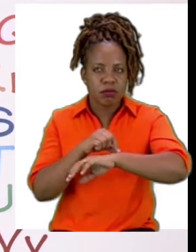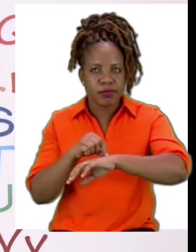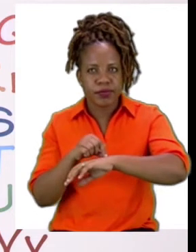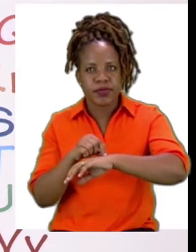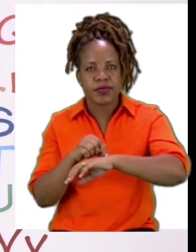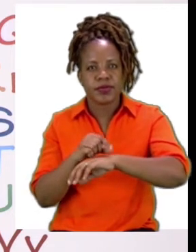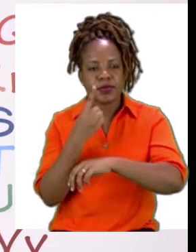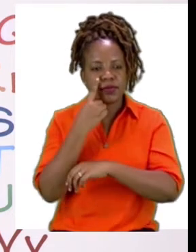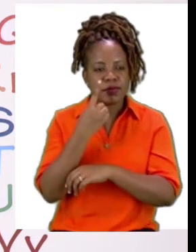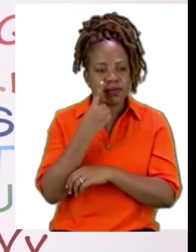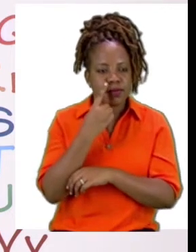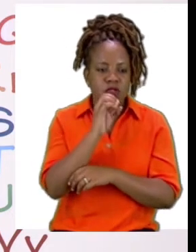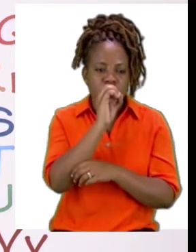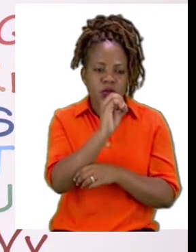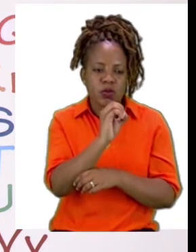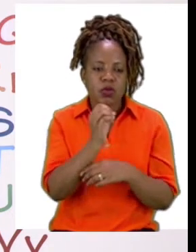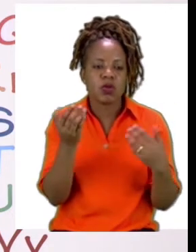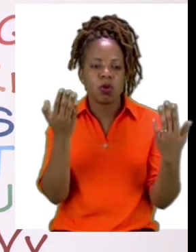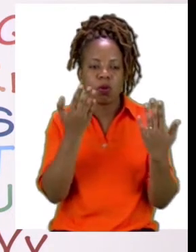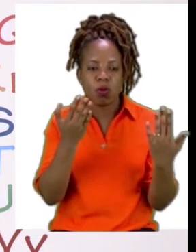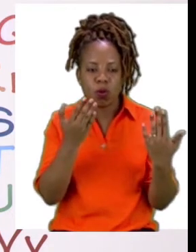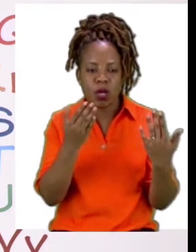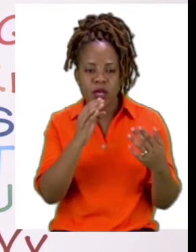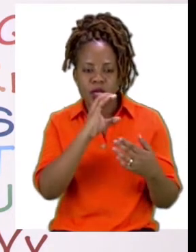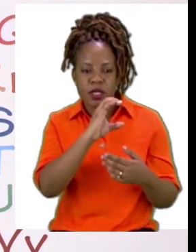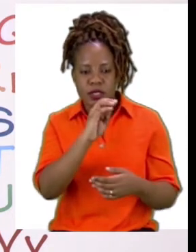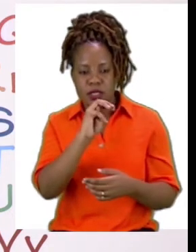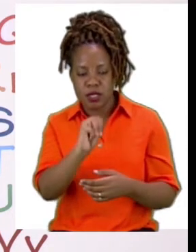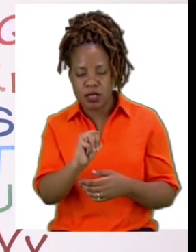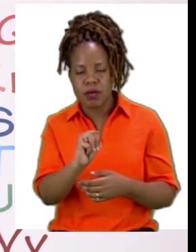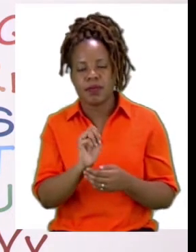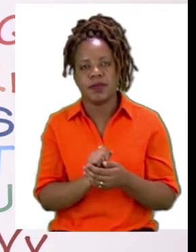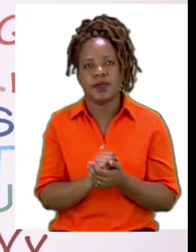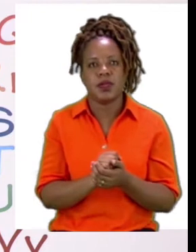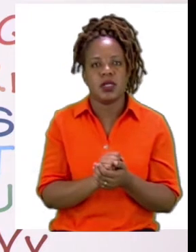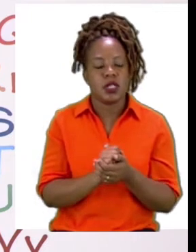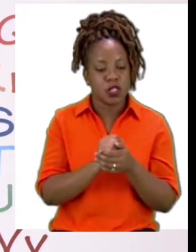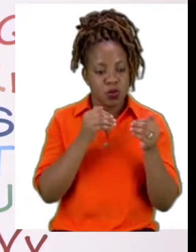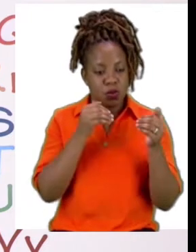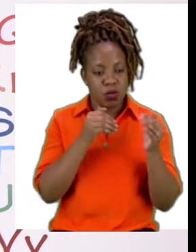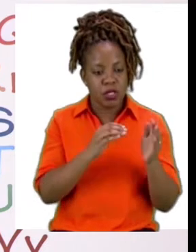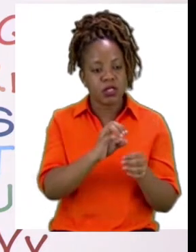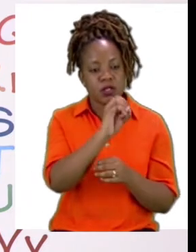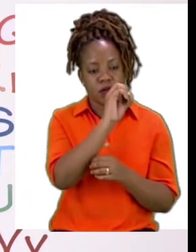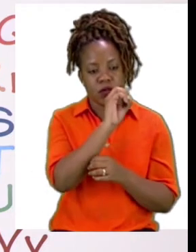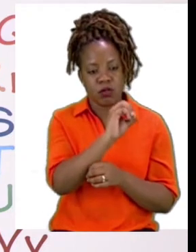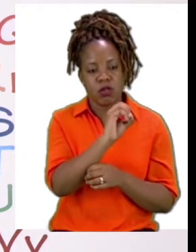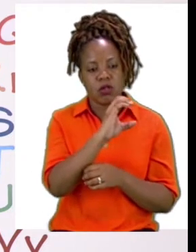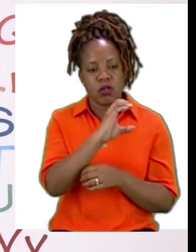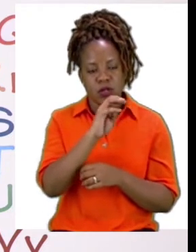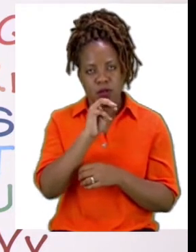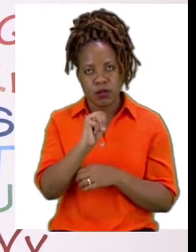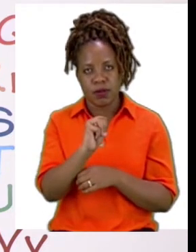on the edge. That is where you are going to measure. your measurement. Now, when you are measuring an object,